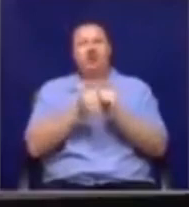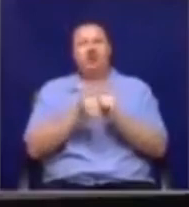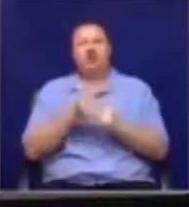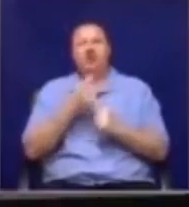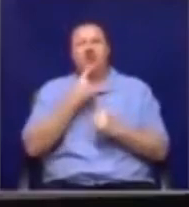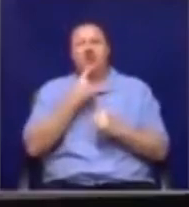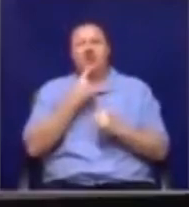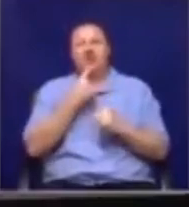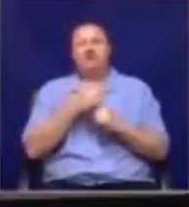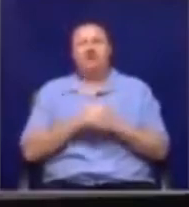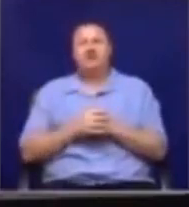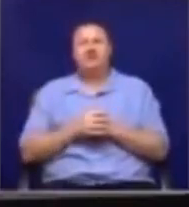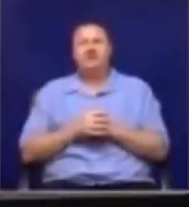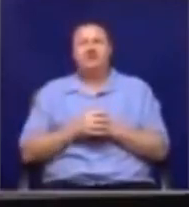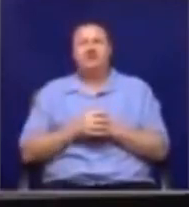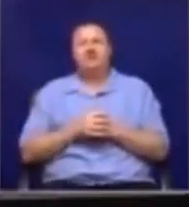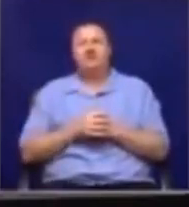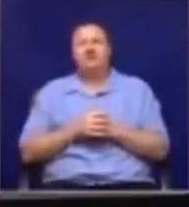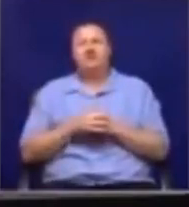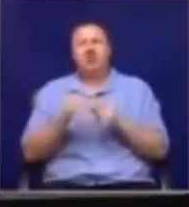UDM. UDM.